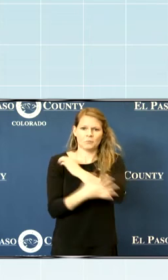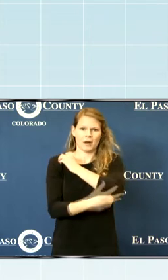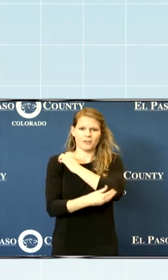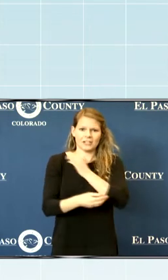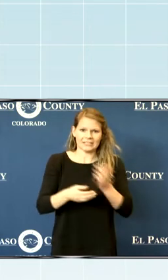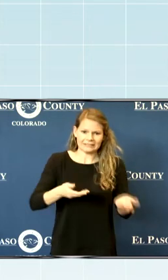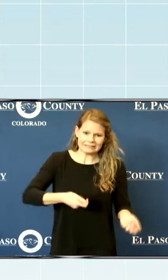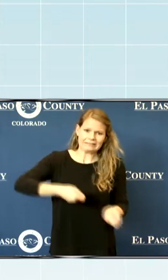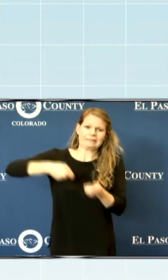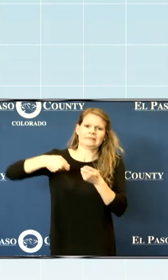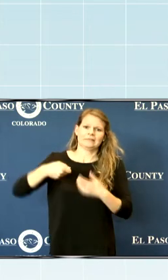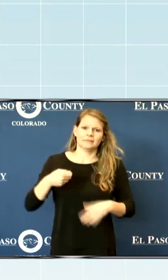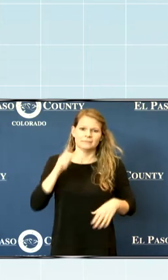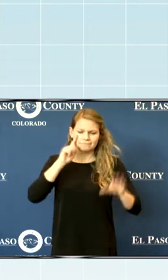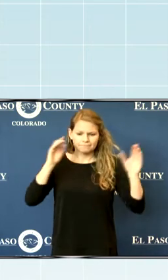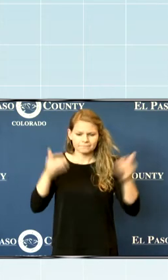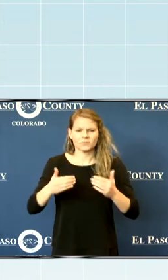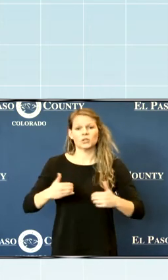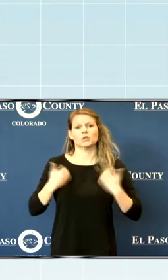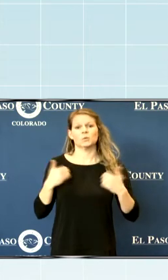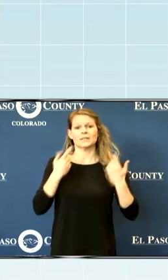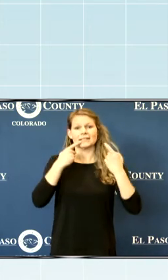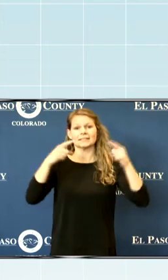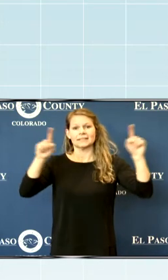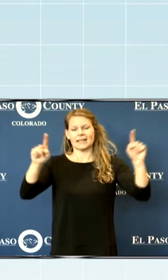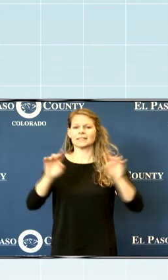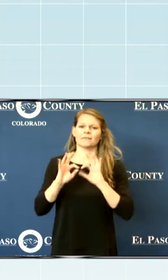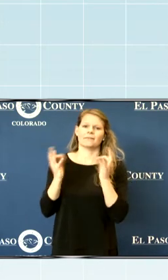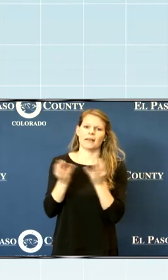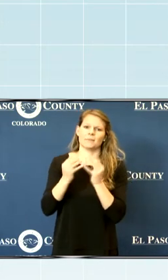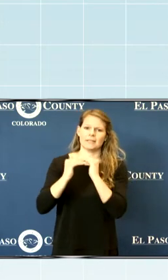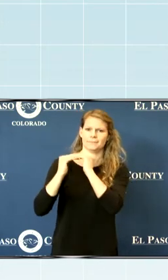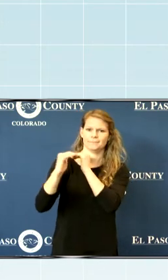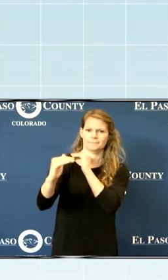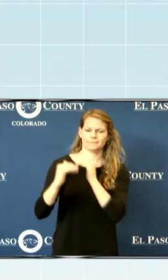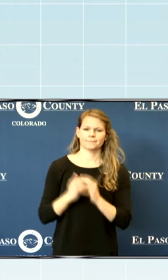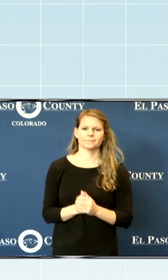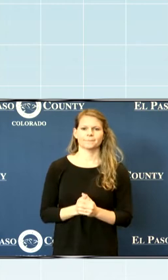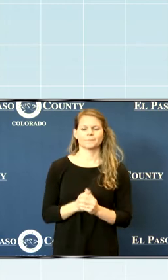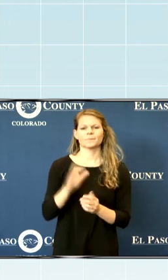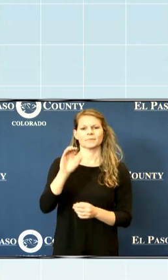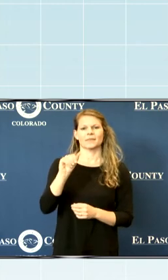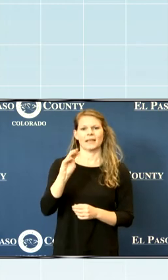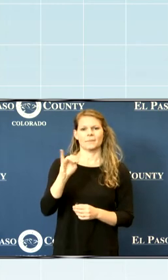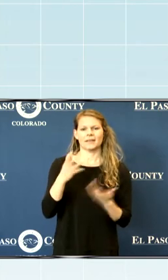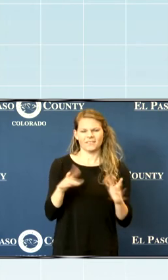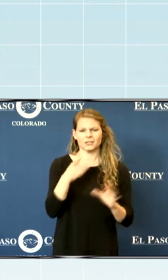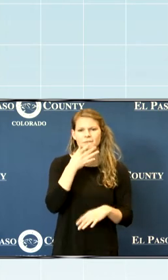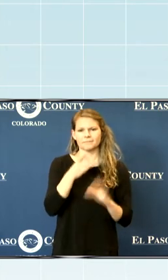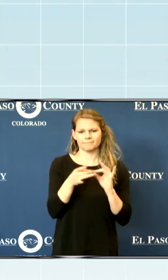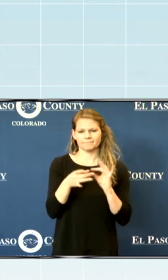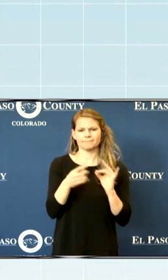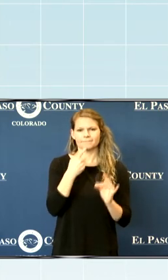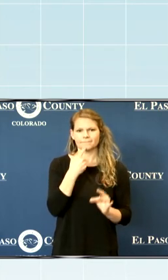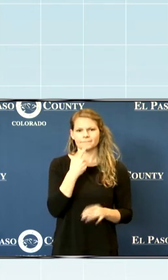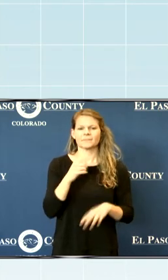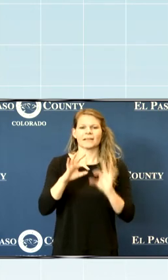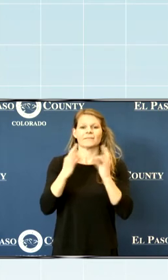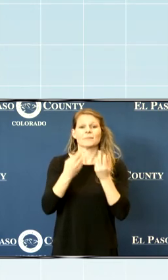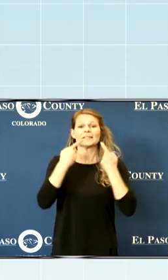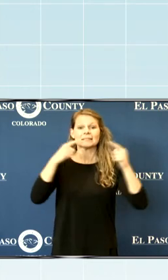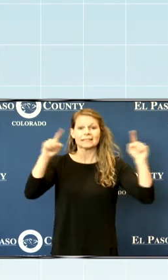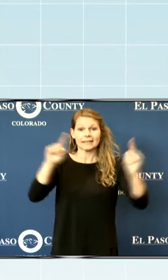on youth success and family stability. Cammie mentioned our family success center